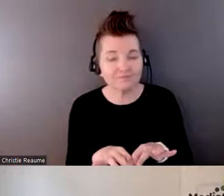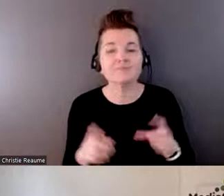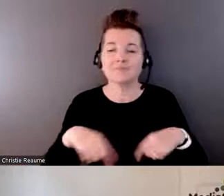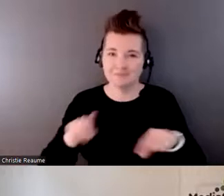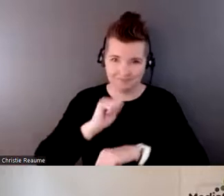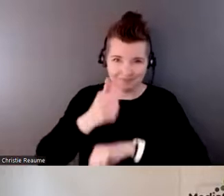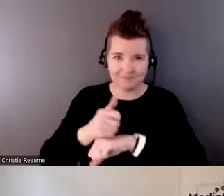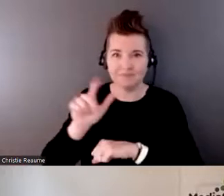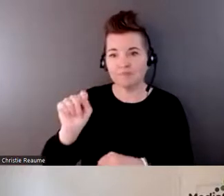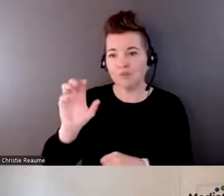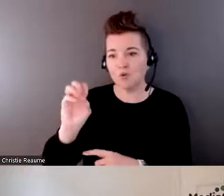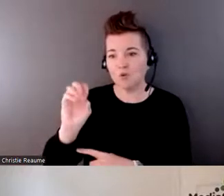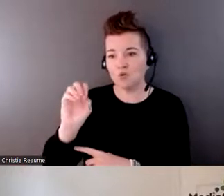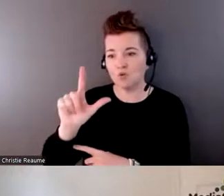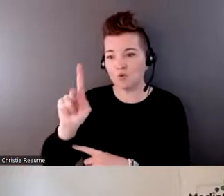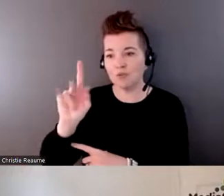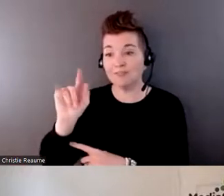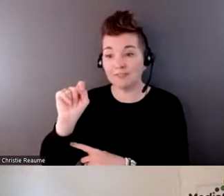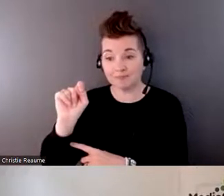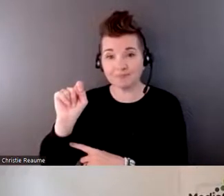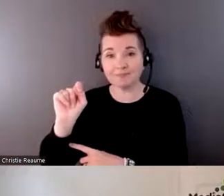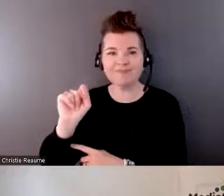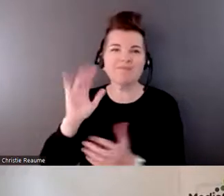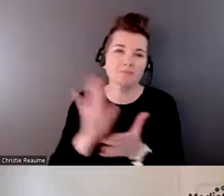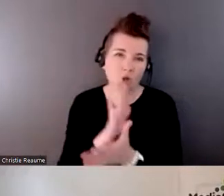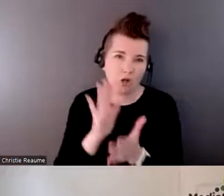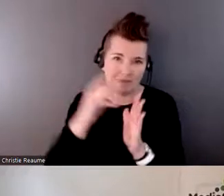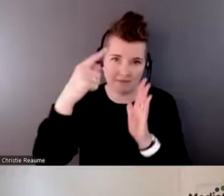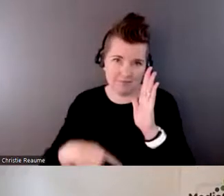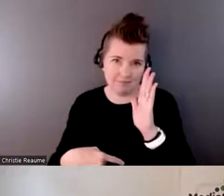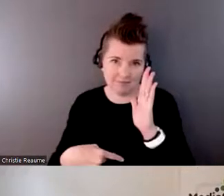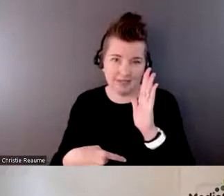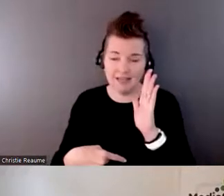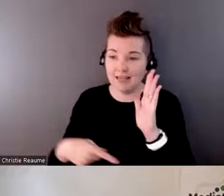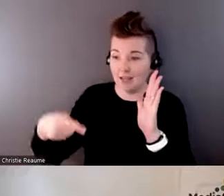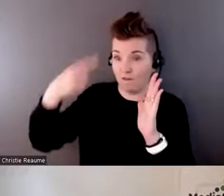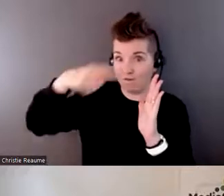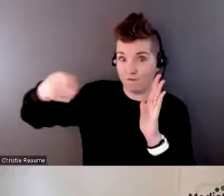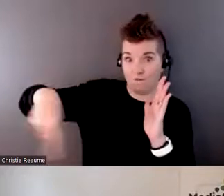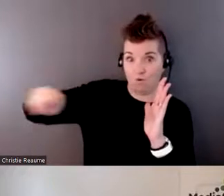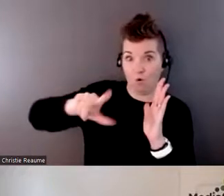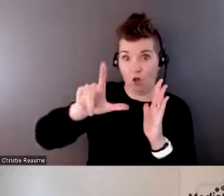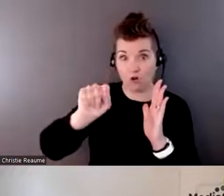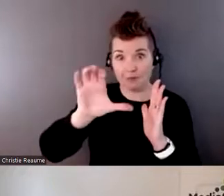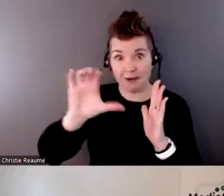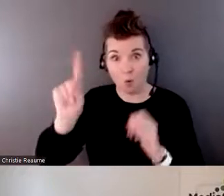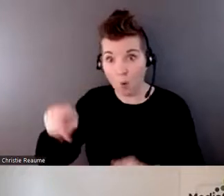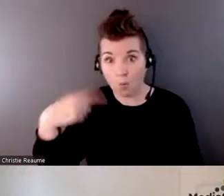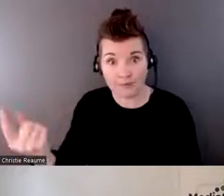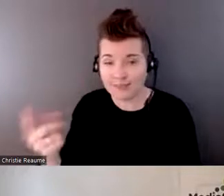the toolkit. It's a document and it doesn't have to necessarily be only used by people, you know, in long term care.